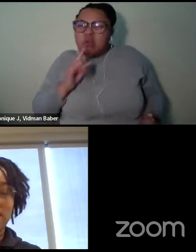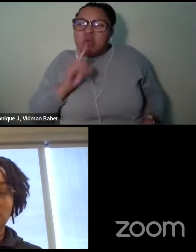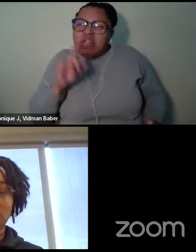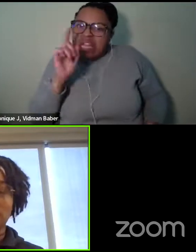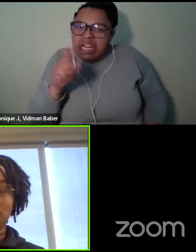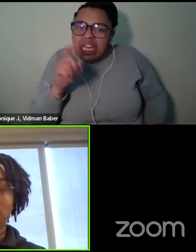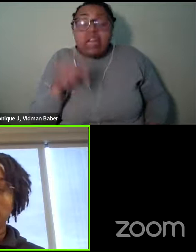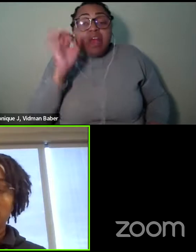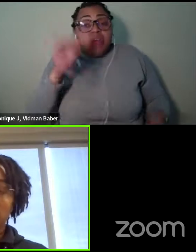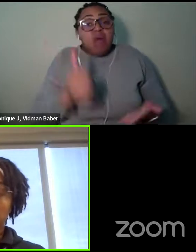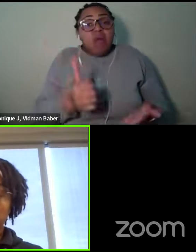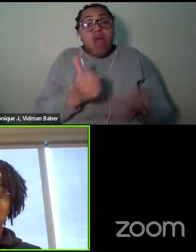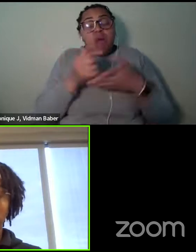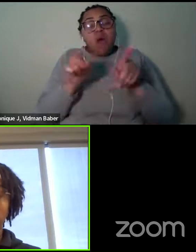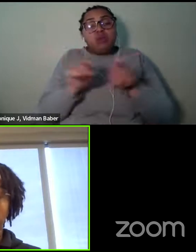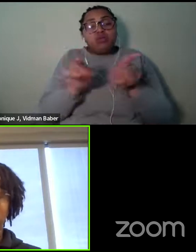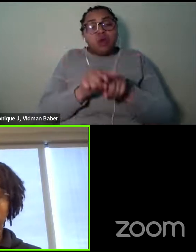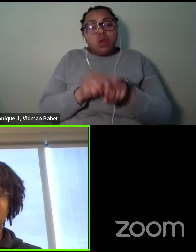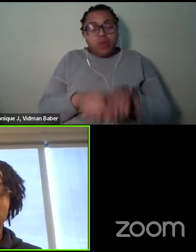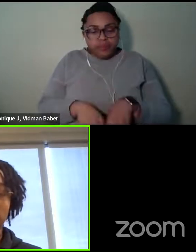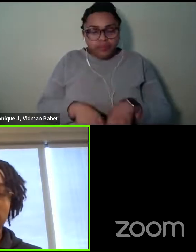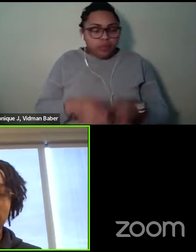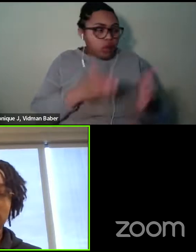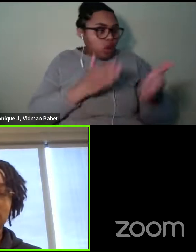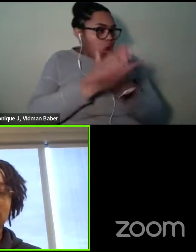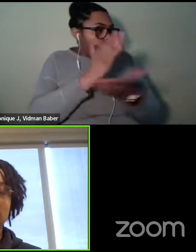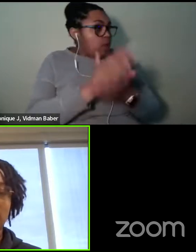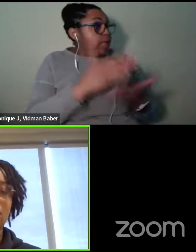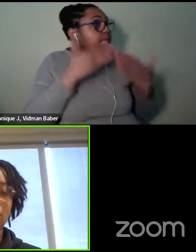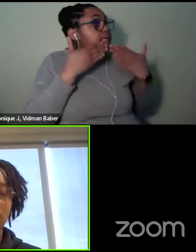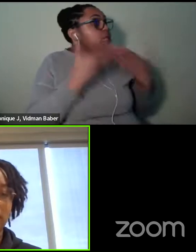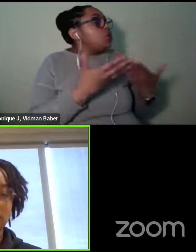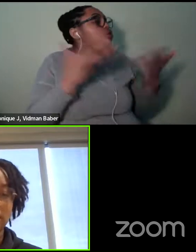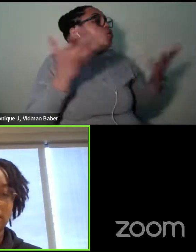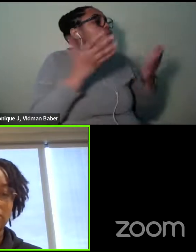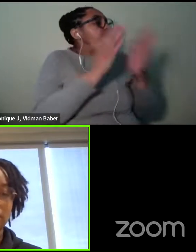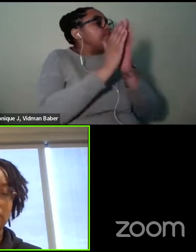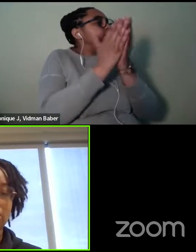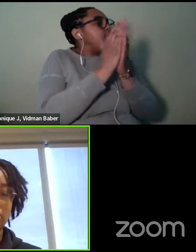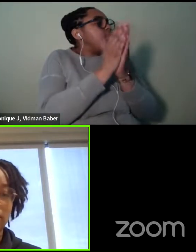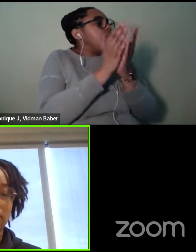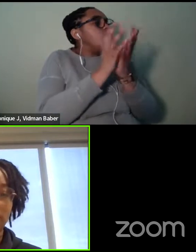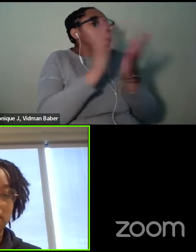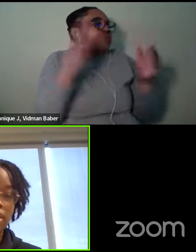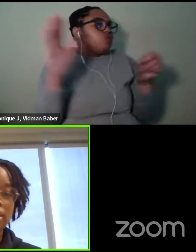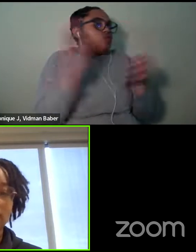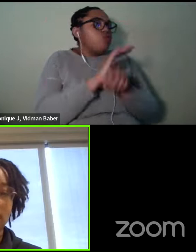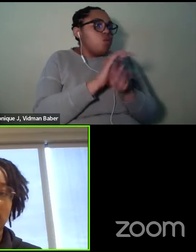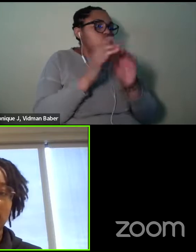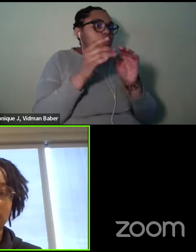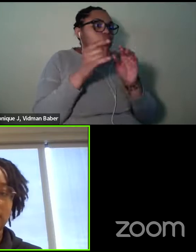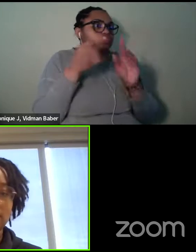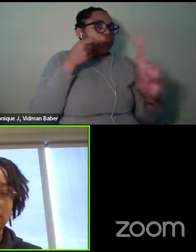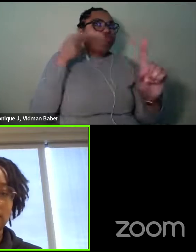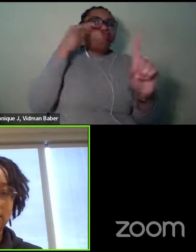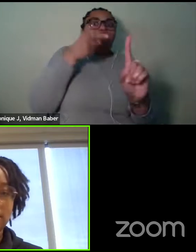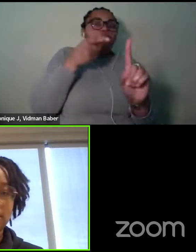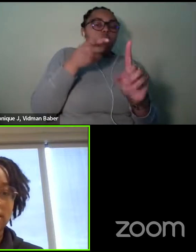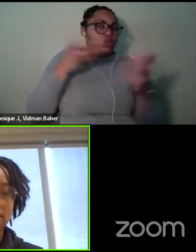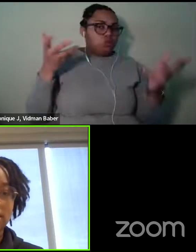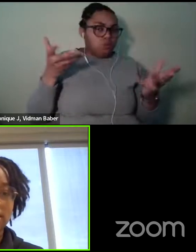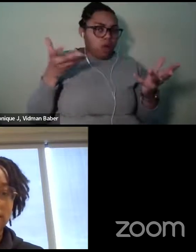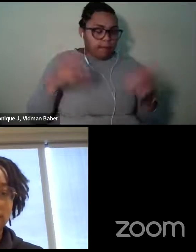All right. Thank you. Um, what is the book's take-home message? What did you want everyone to get out of this?